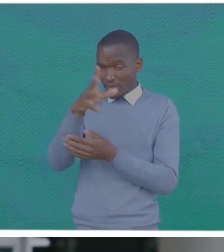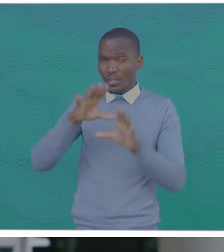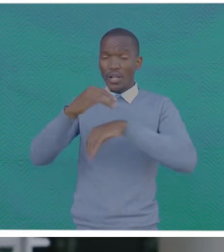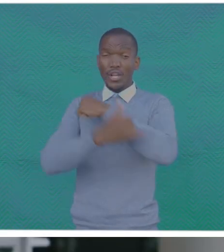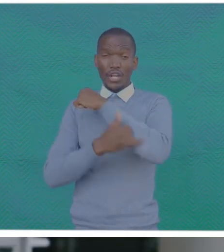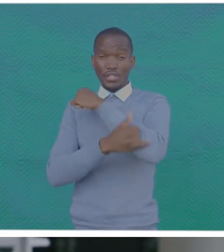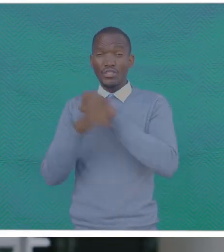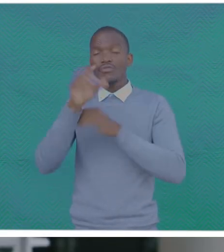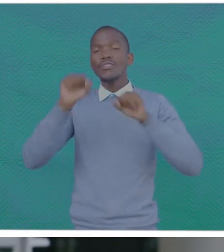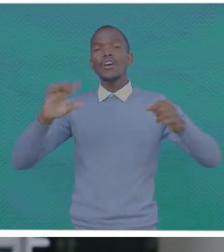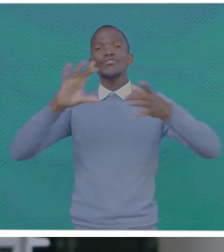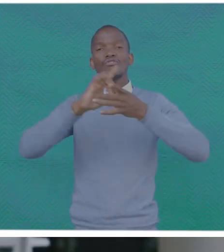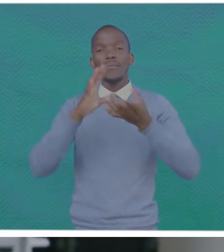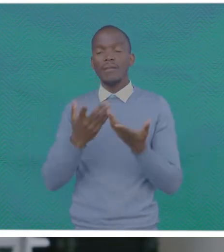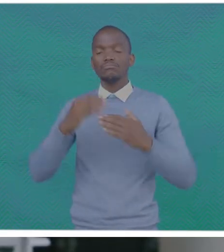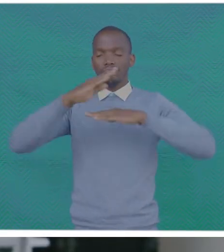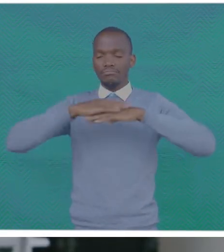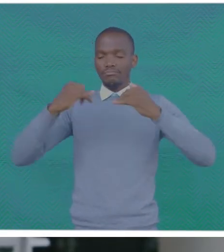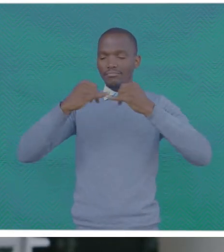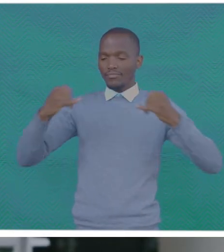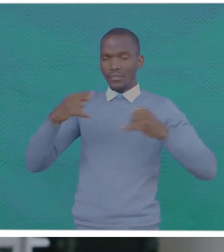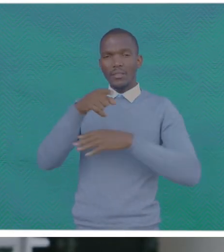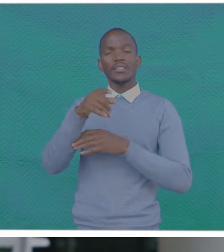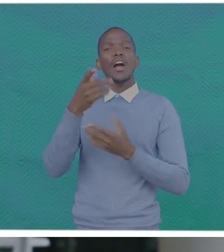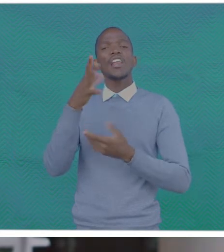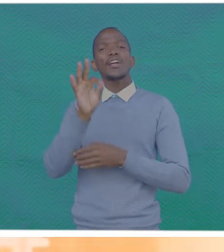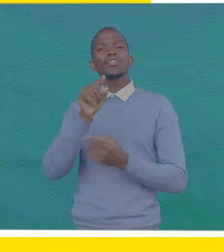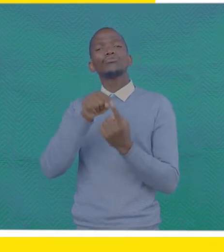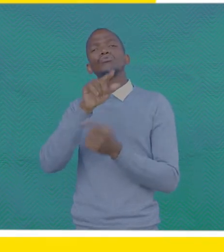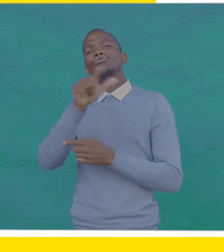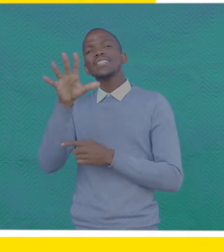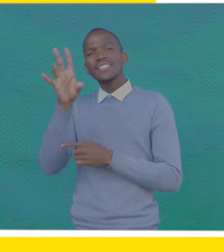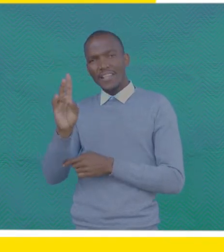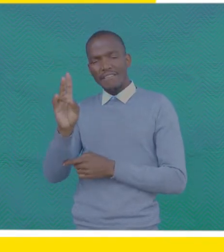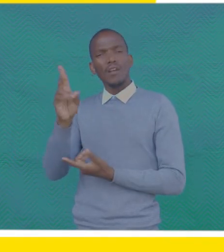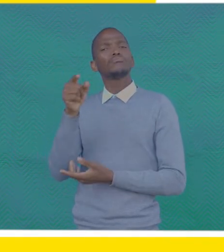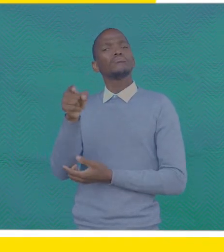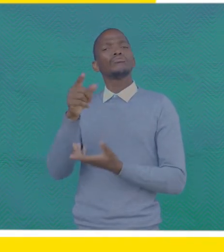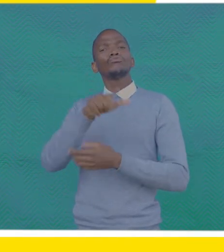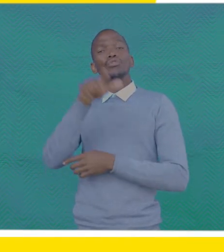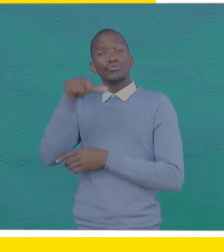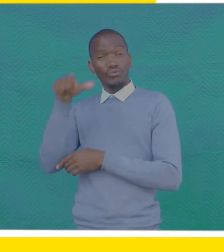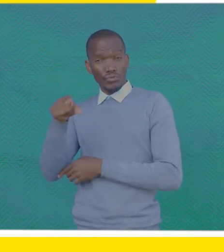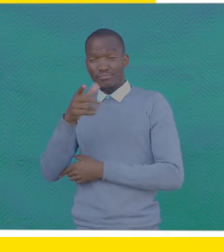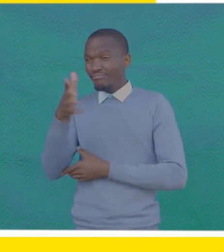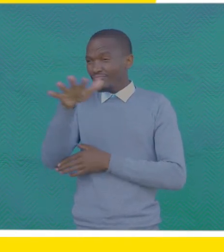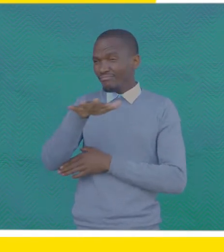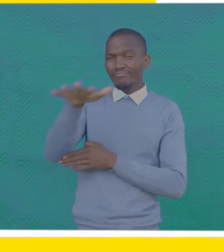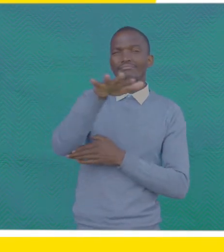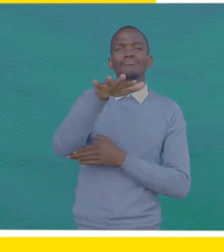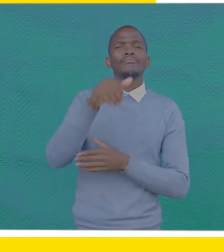nation. And for you in all the corners of this beautiful country, you can join us by walking virtually from the